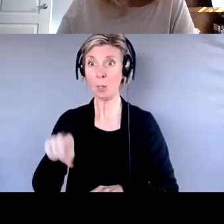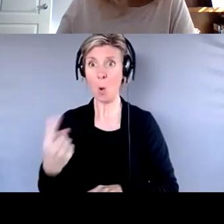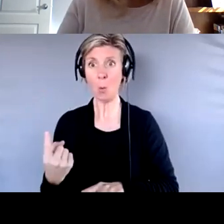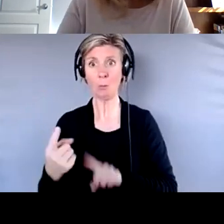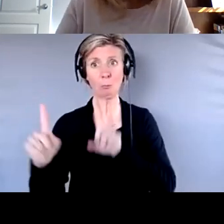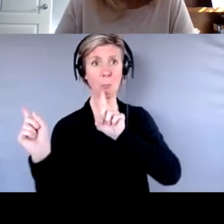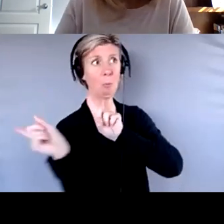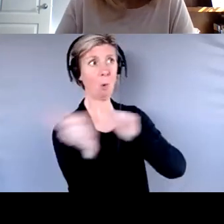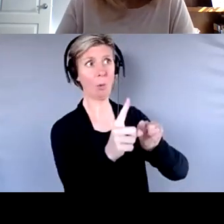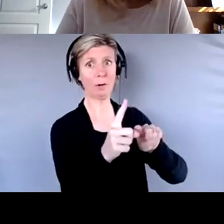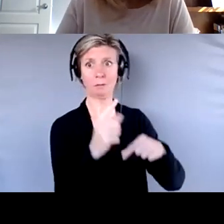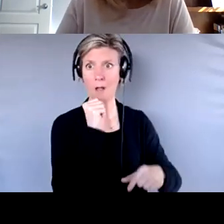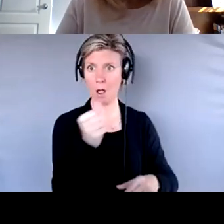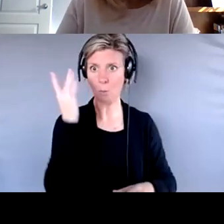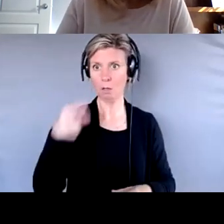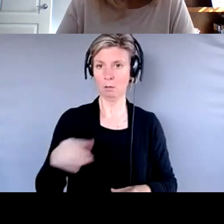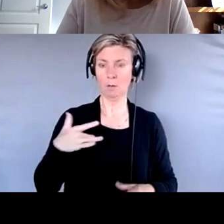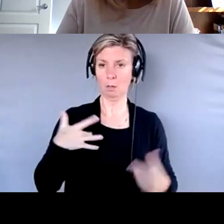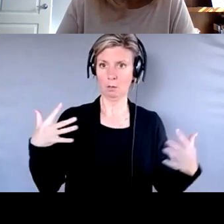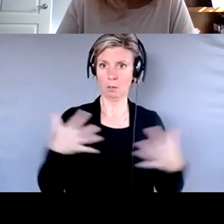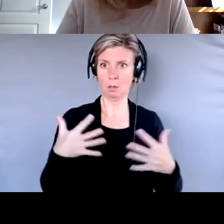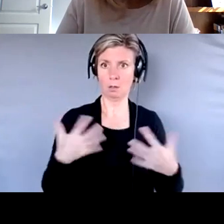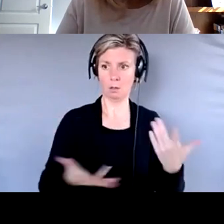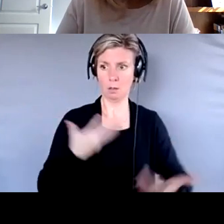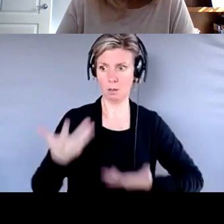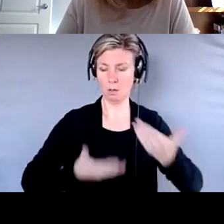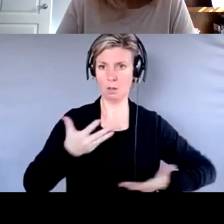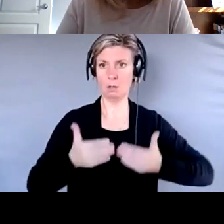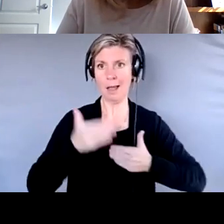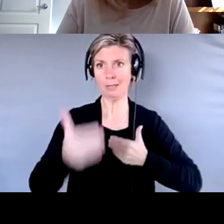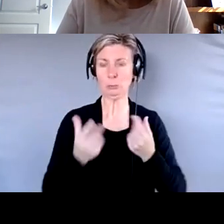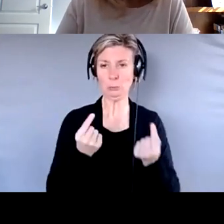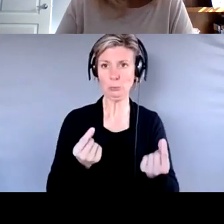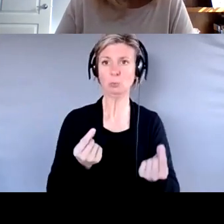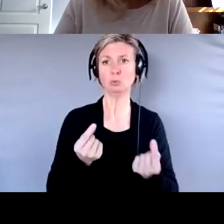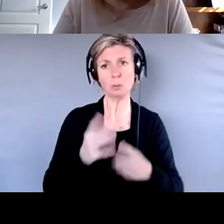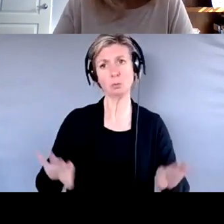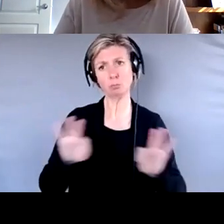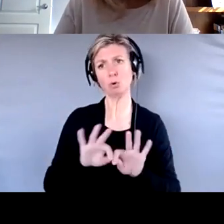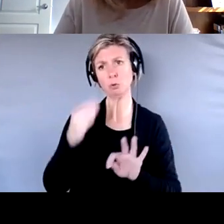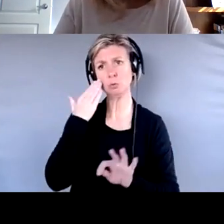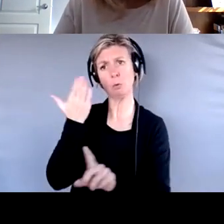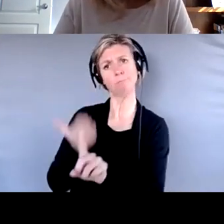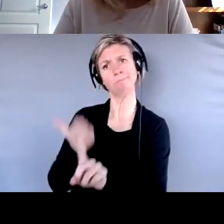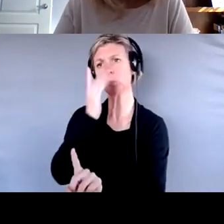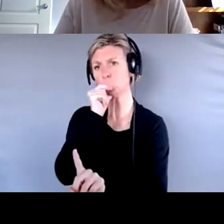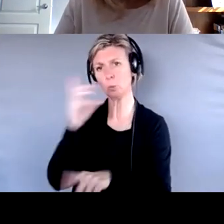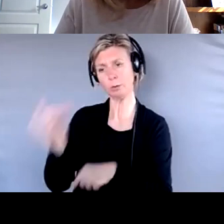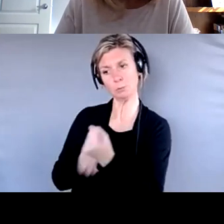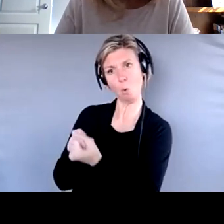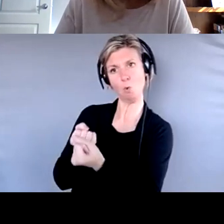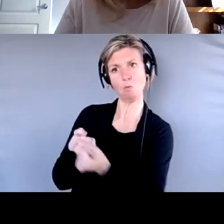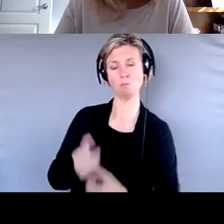on what will happen if. So I think that that's important to just understanding the dynamics that go along with, with that.